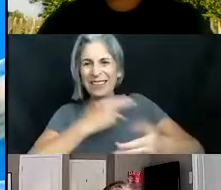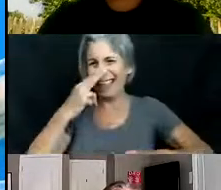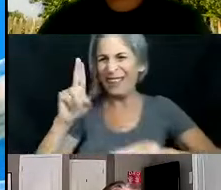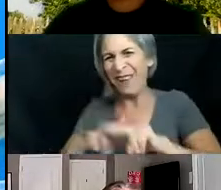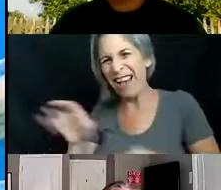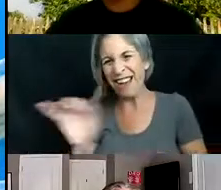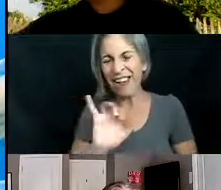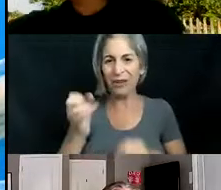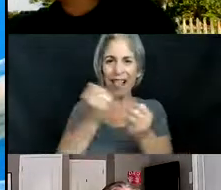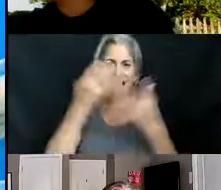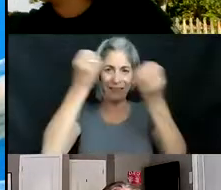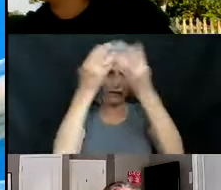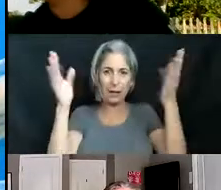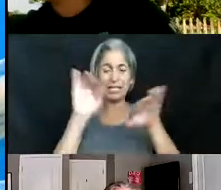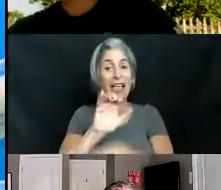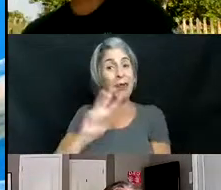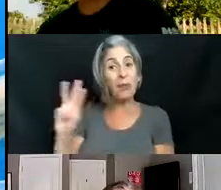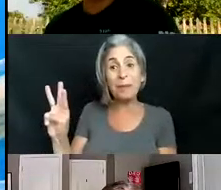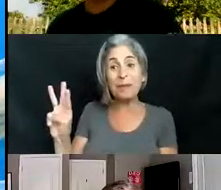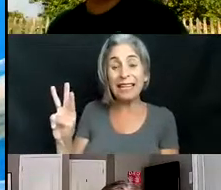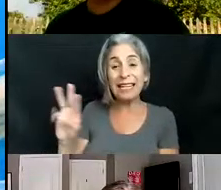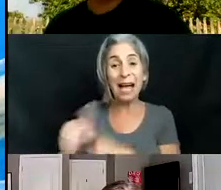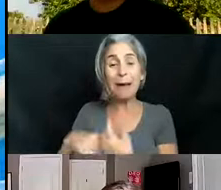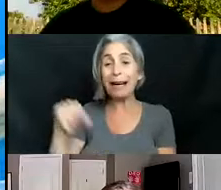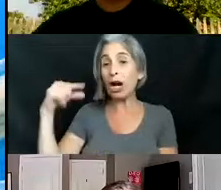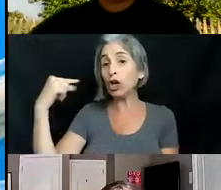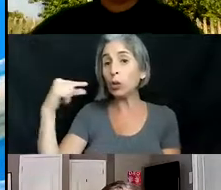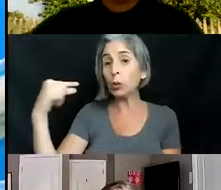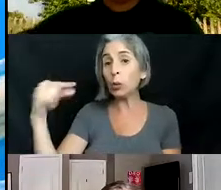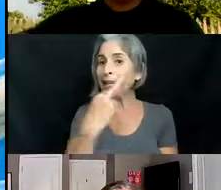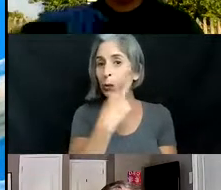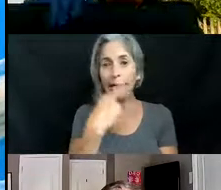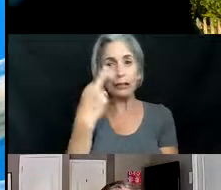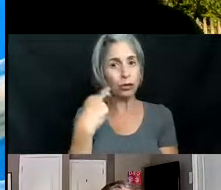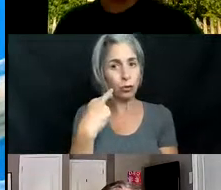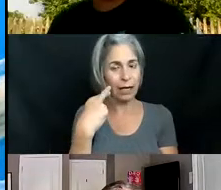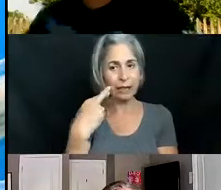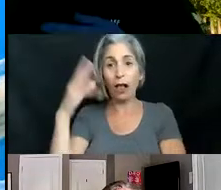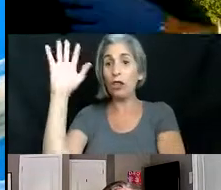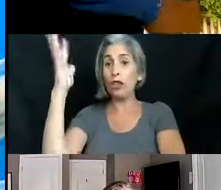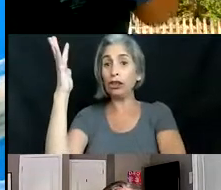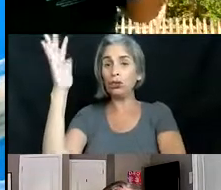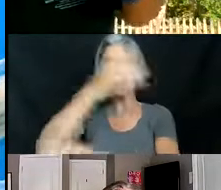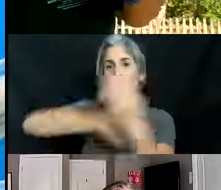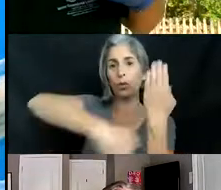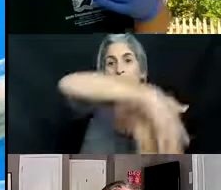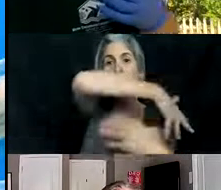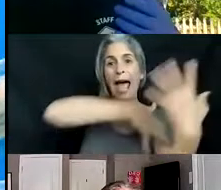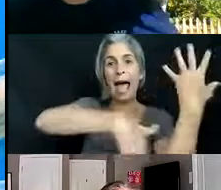there's information on the website about our green restaurants and the tree wrapping project